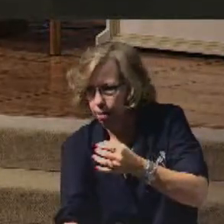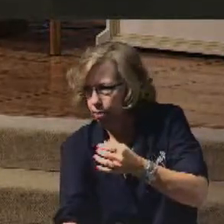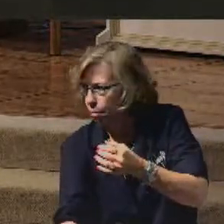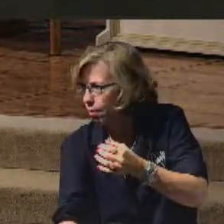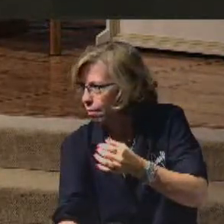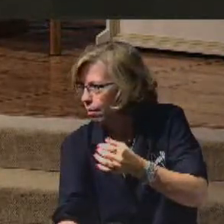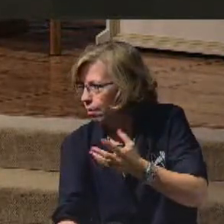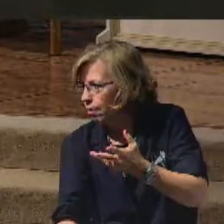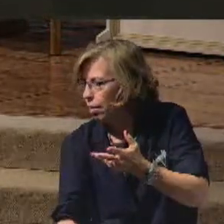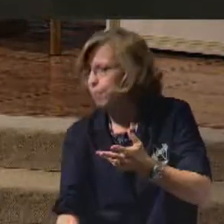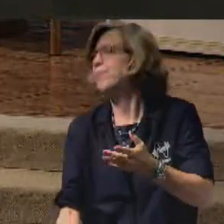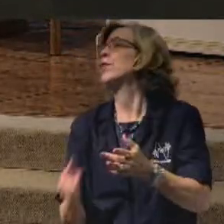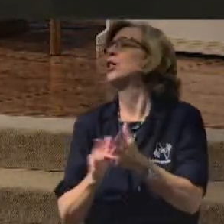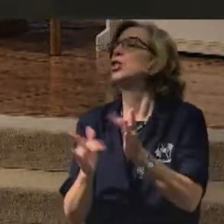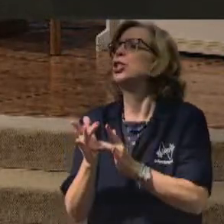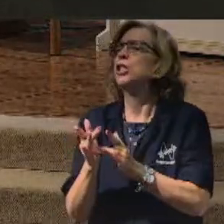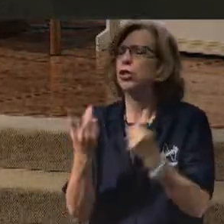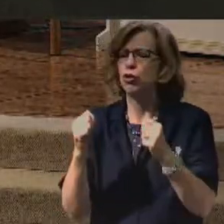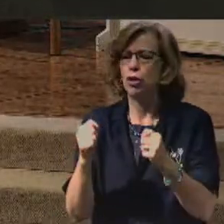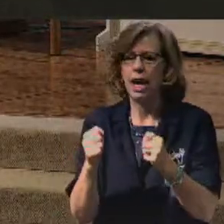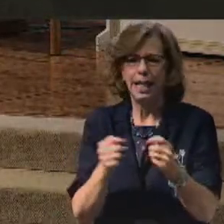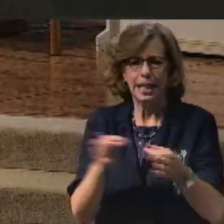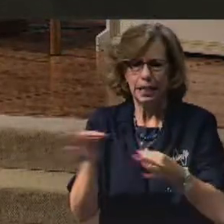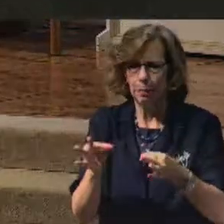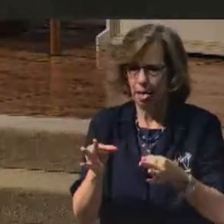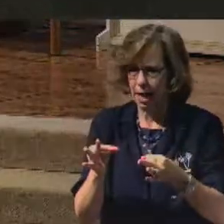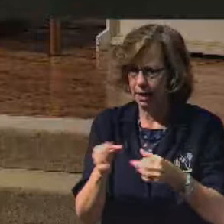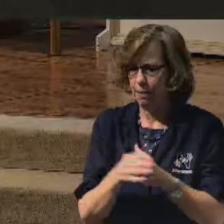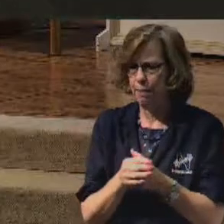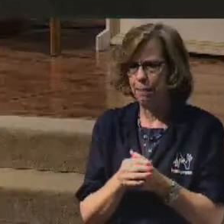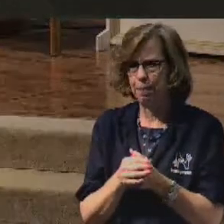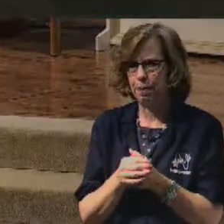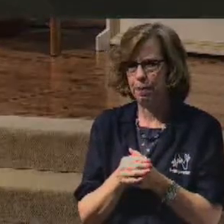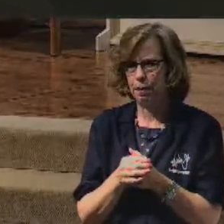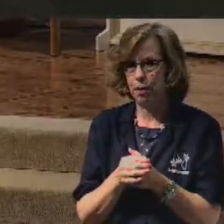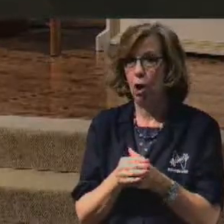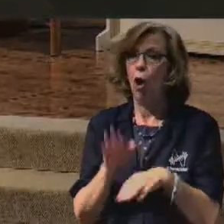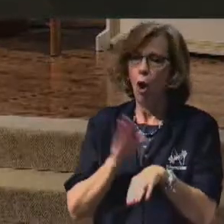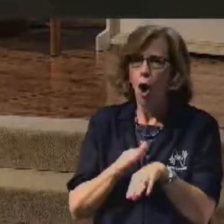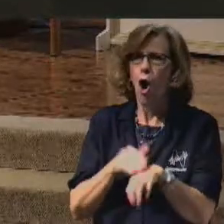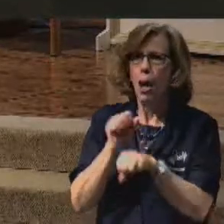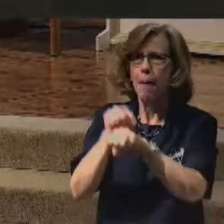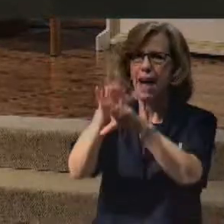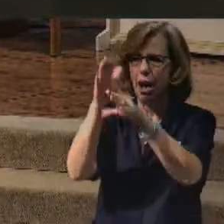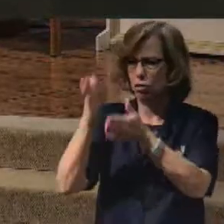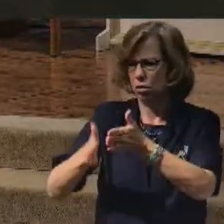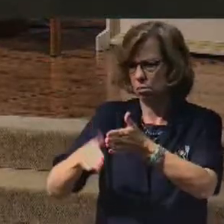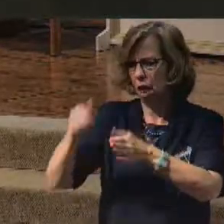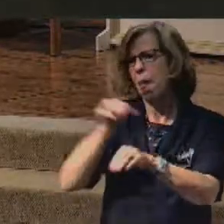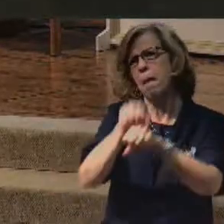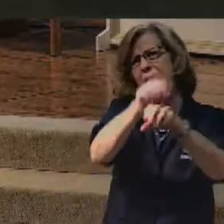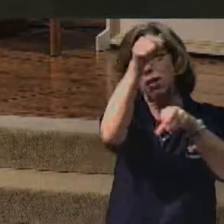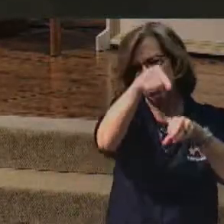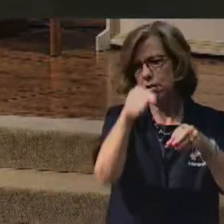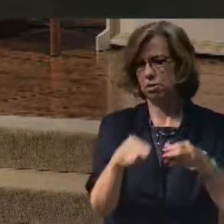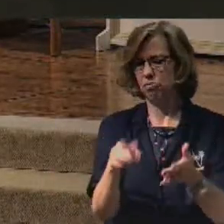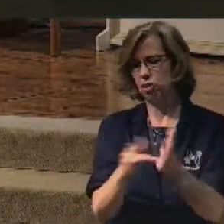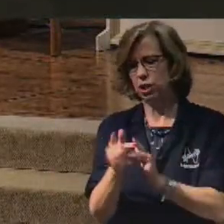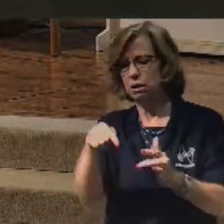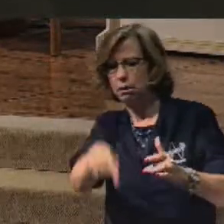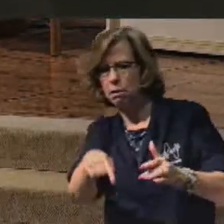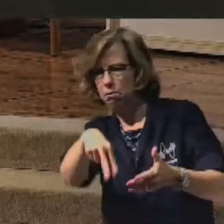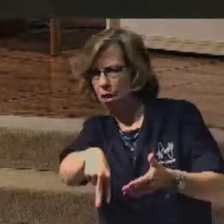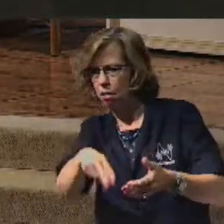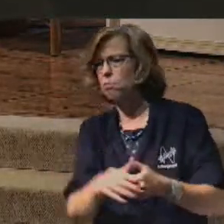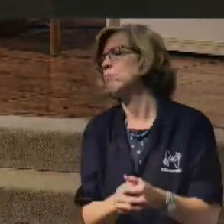And so, Jesus is speaking there on the side of the mountain, and He's talking to these people here at the Sermon